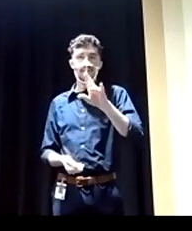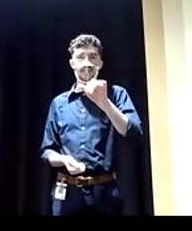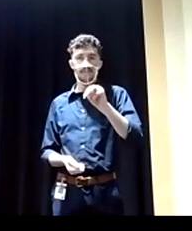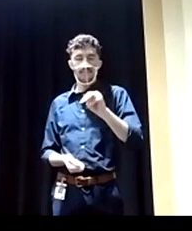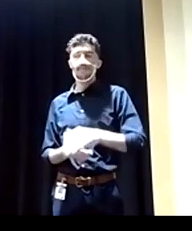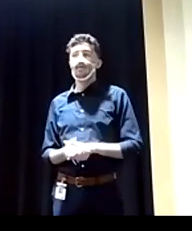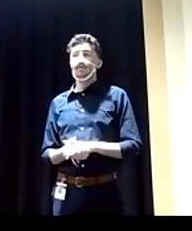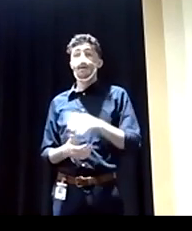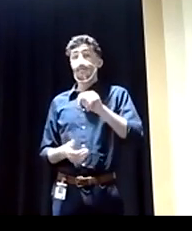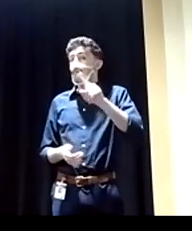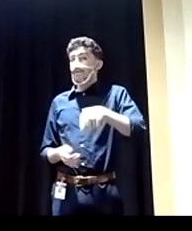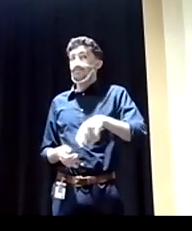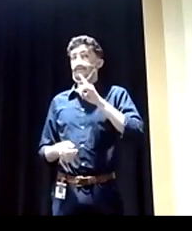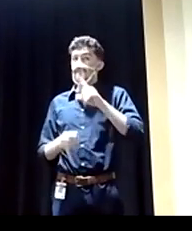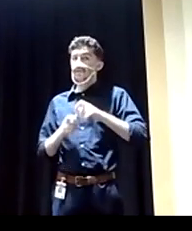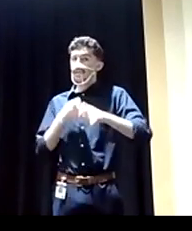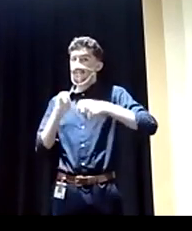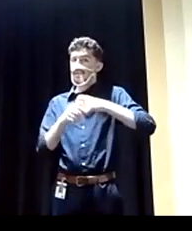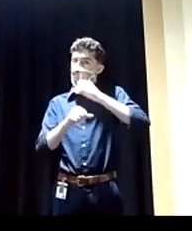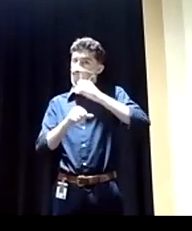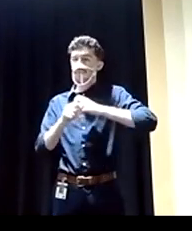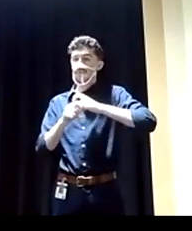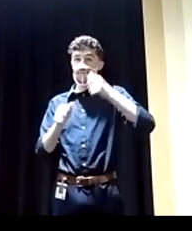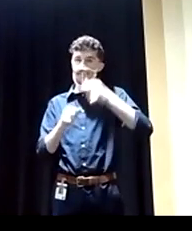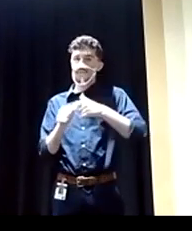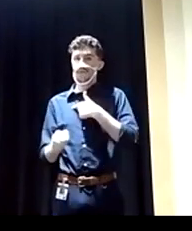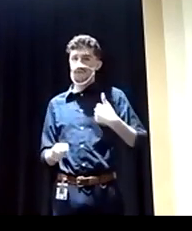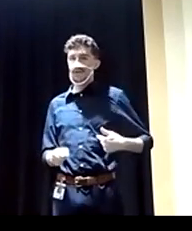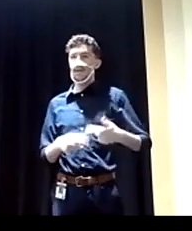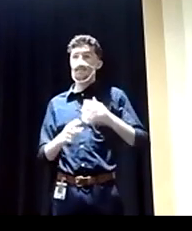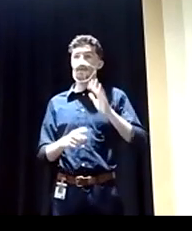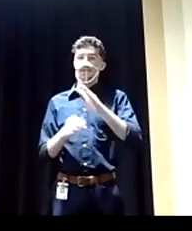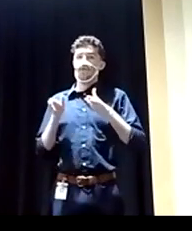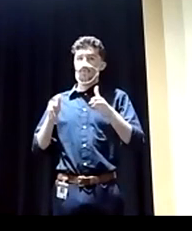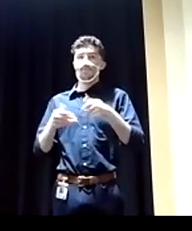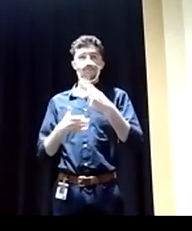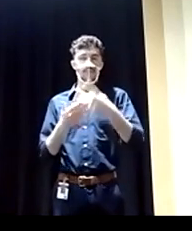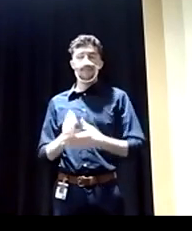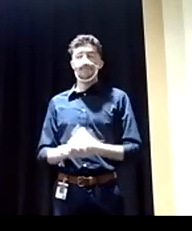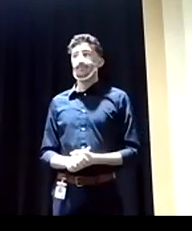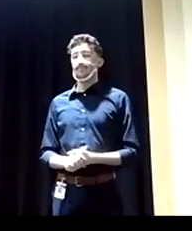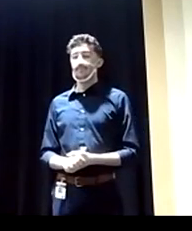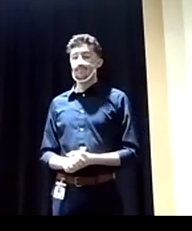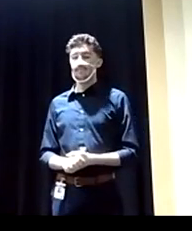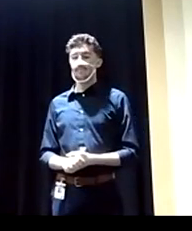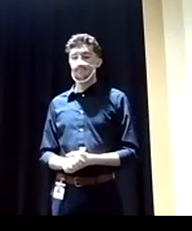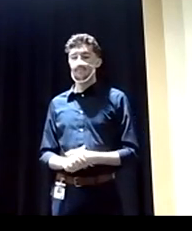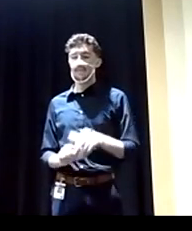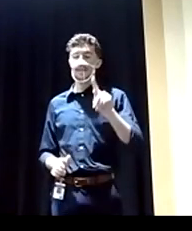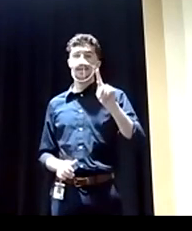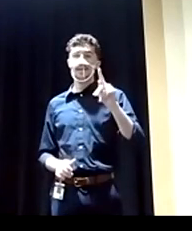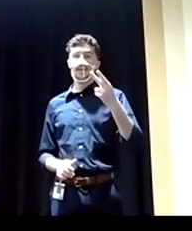also must be strategic, especially with China in mind with their belt and road program. Councilor Khalil? I want to